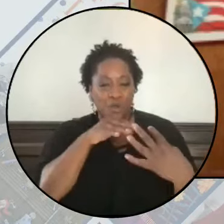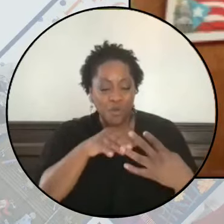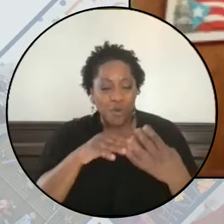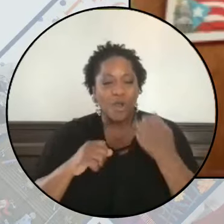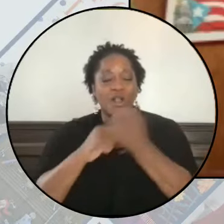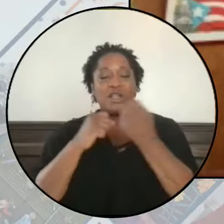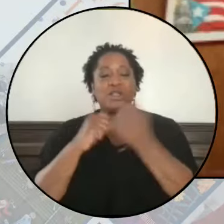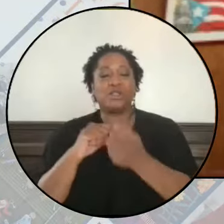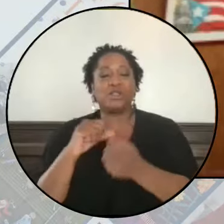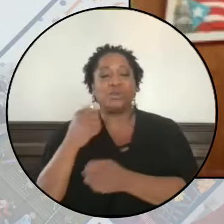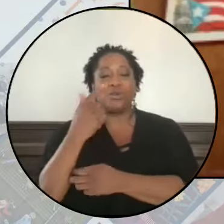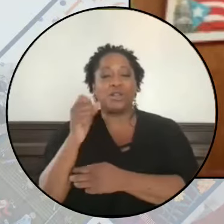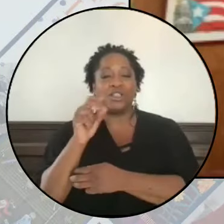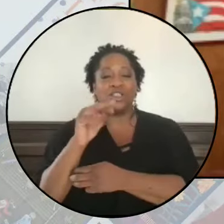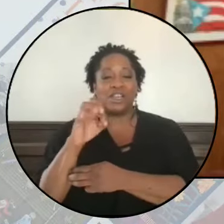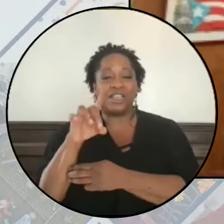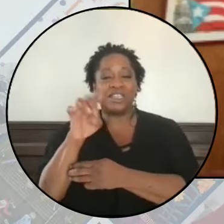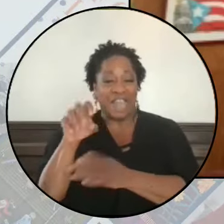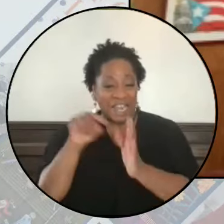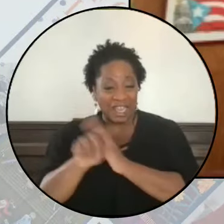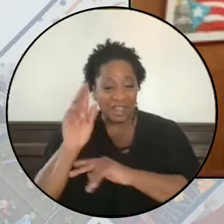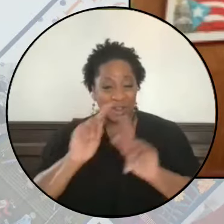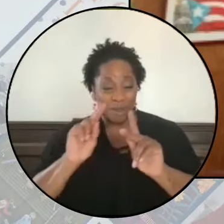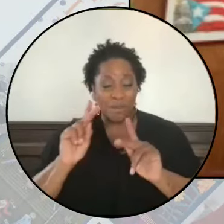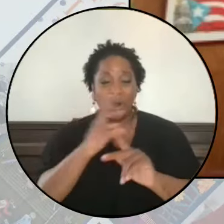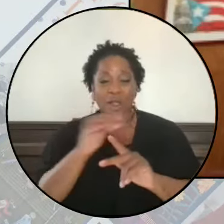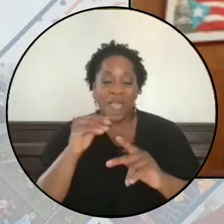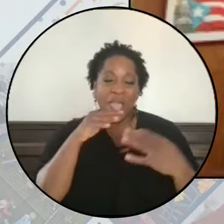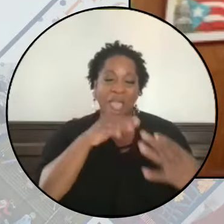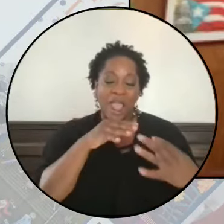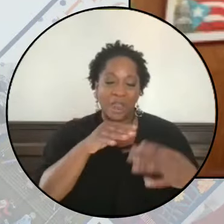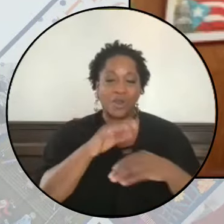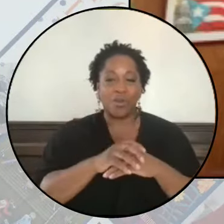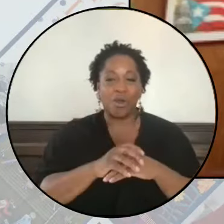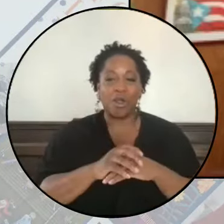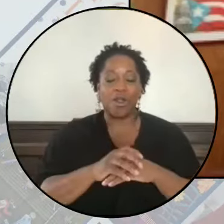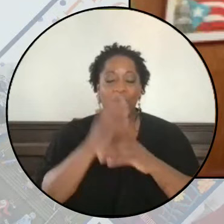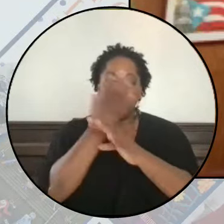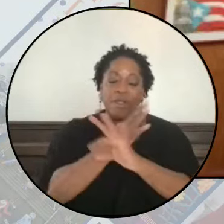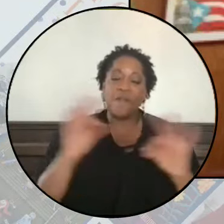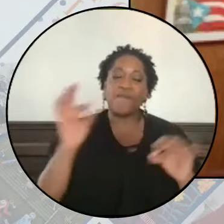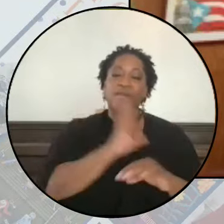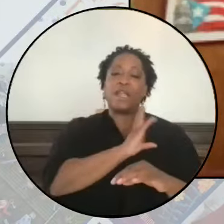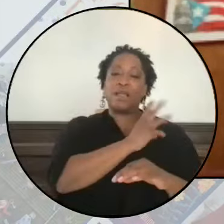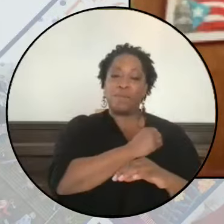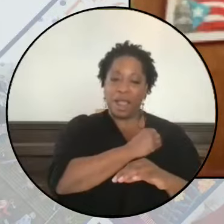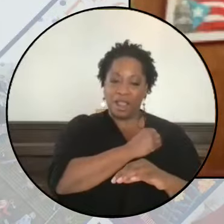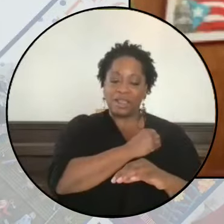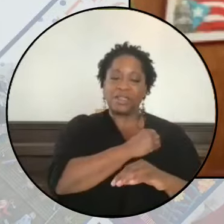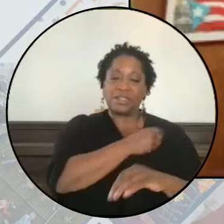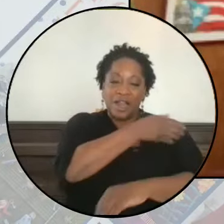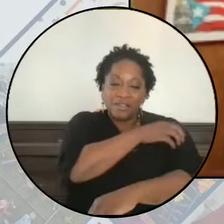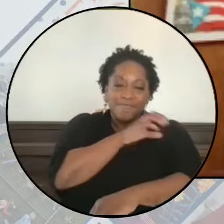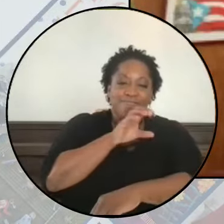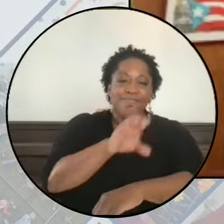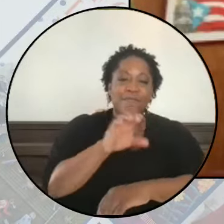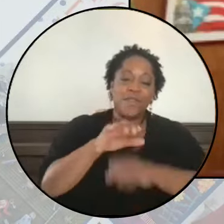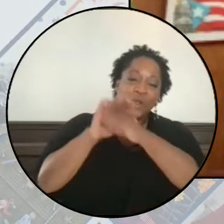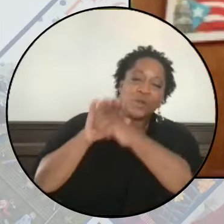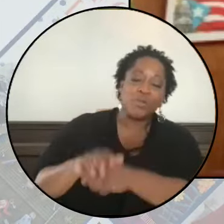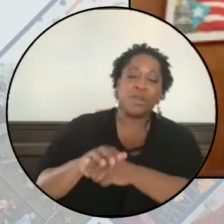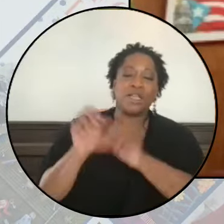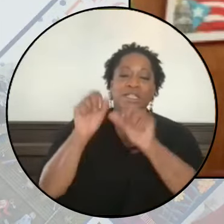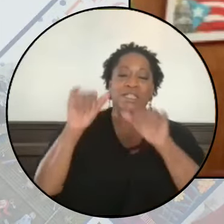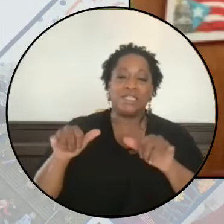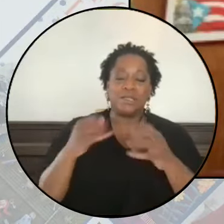And just as the struggle, we know, for a free Palestine emboldens those repressive systems of the prison